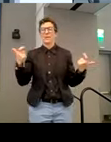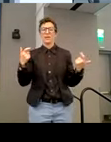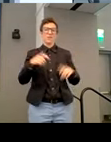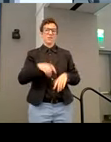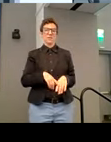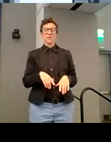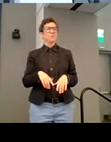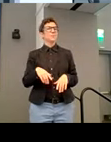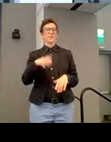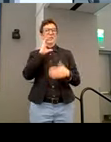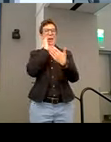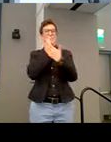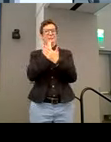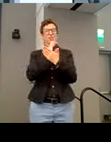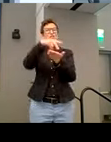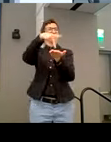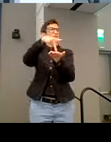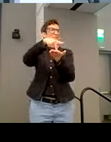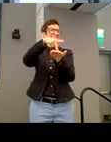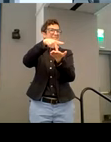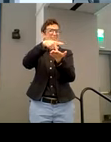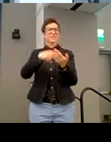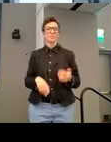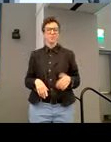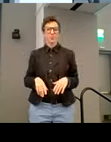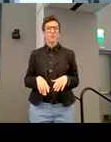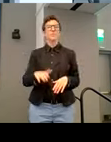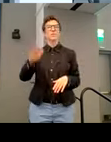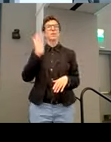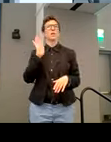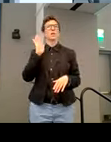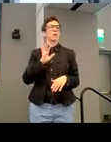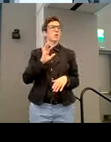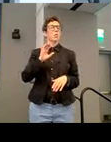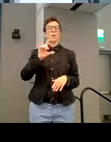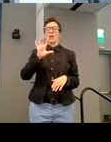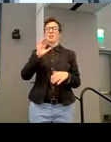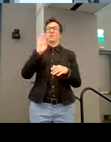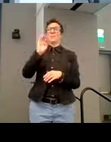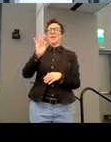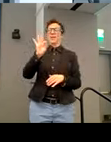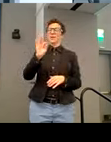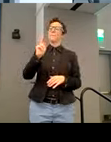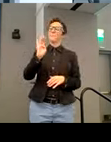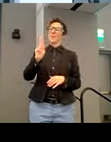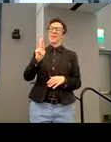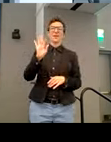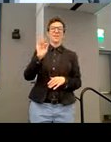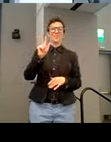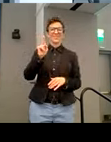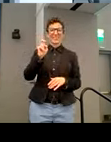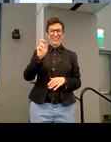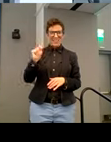celebrations. I put a picture of Perkins in here because when fleet announced the first ATMs in Massachusetts, Perkins,